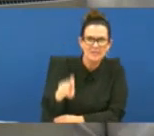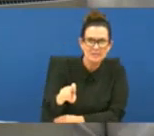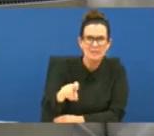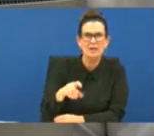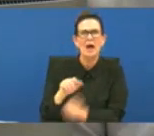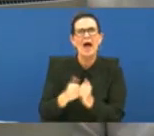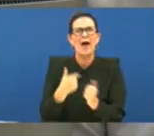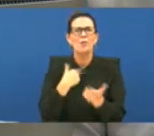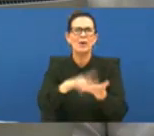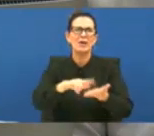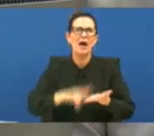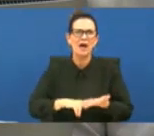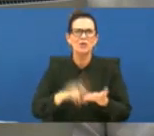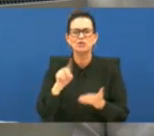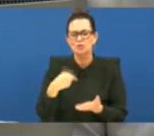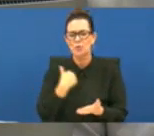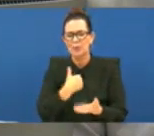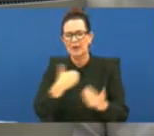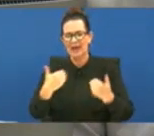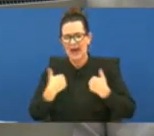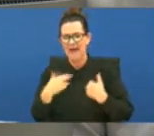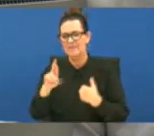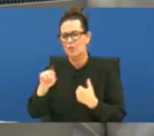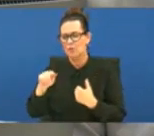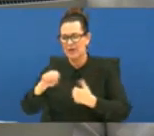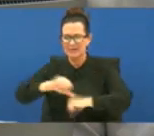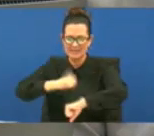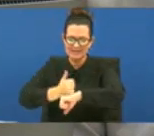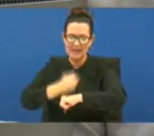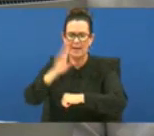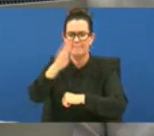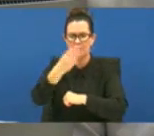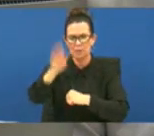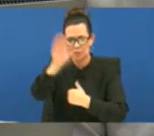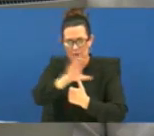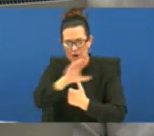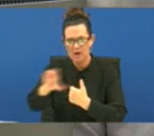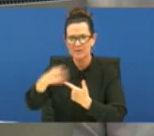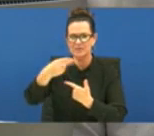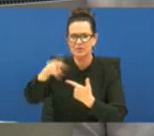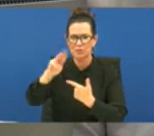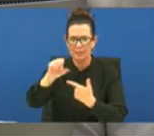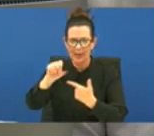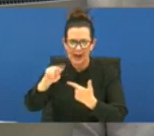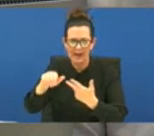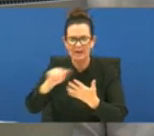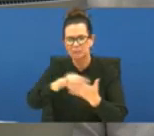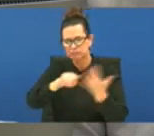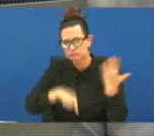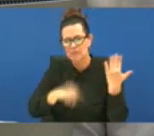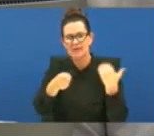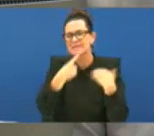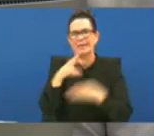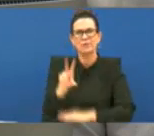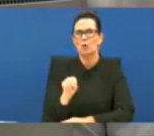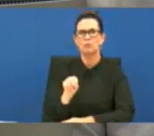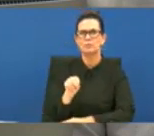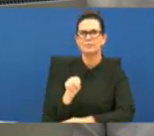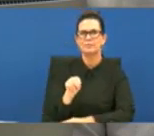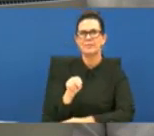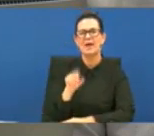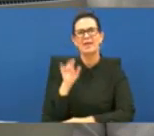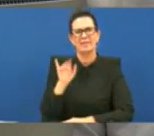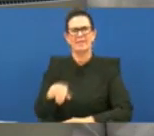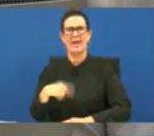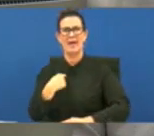contracted with do we have rates that by blue cross blue shield humana any of those folks and the answer was no and that was a